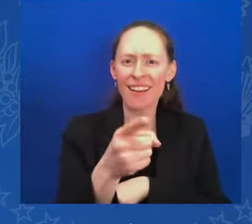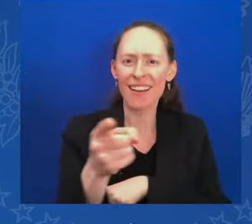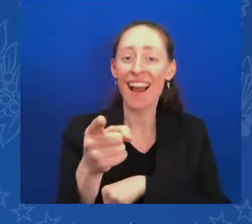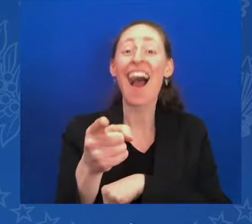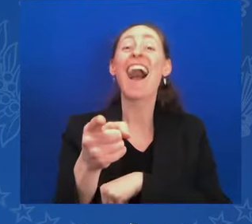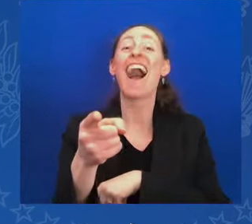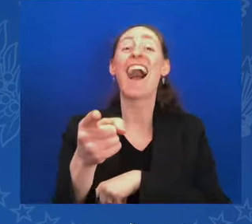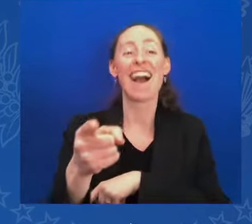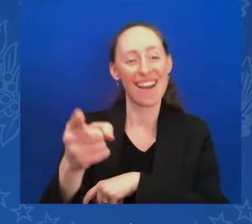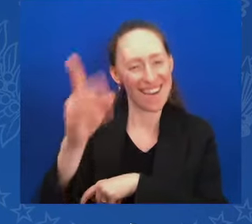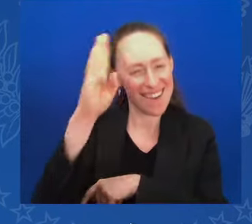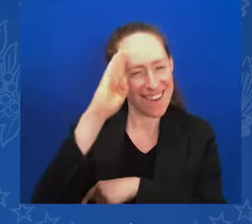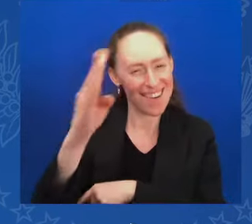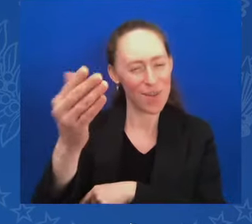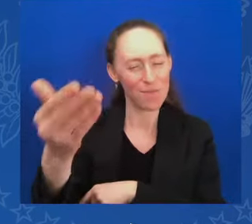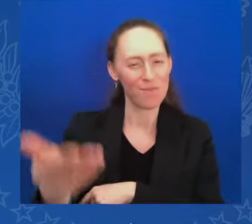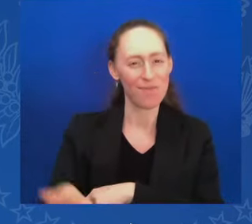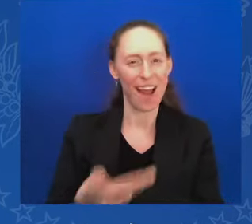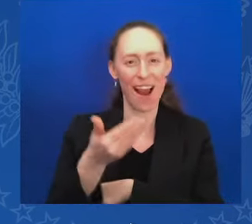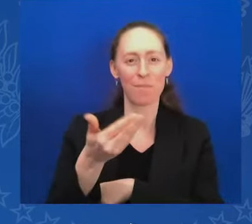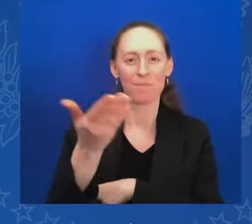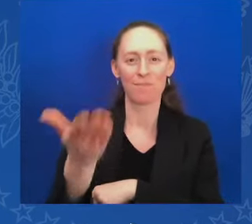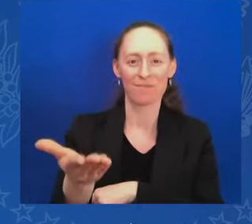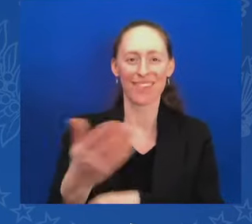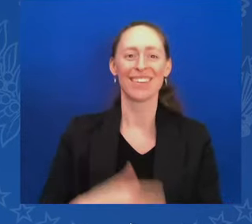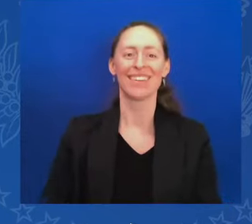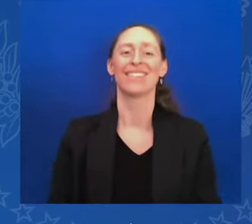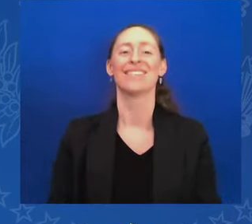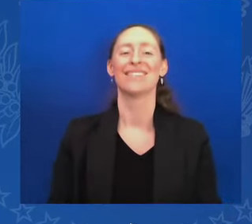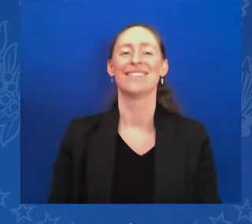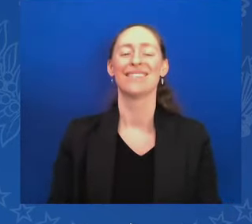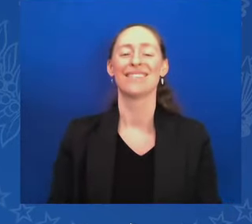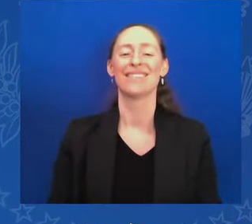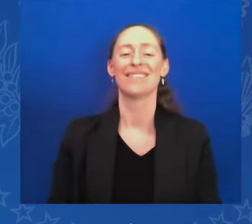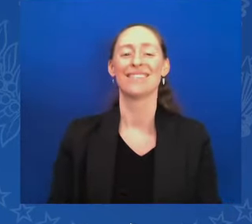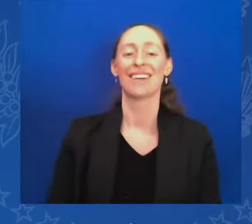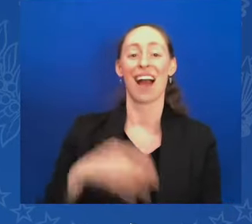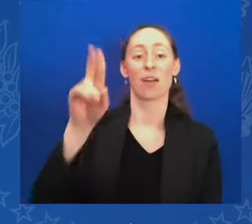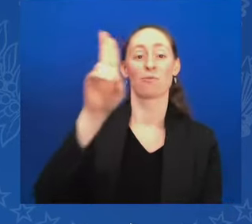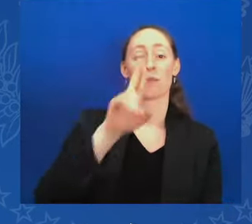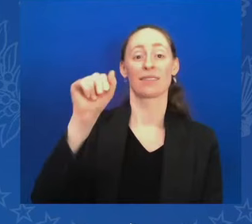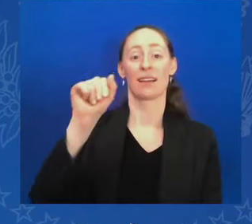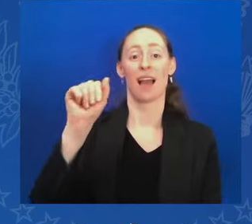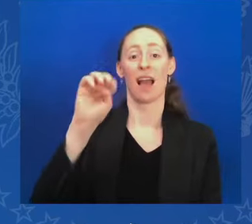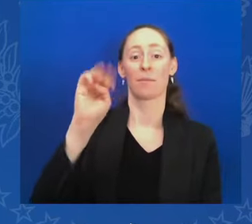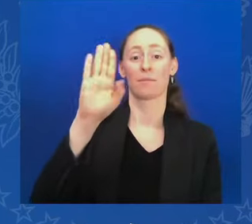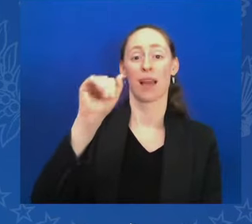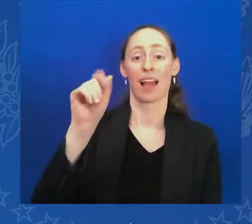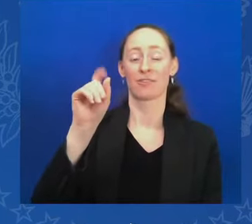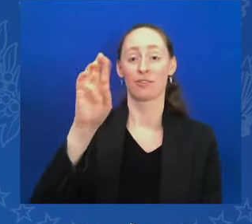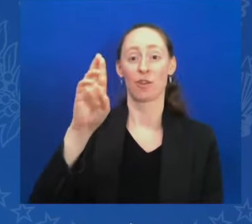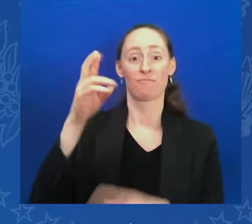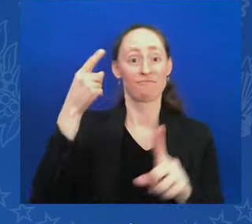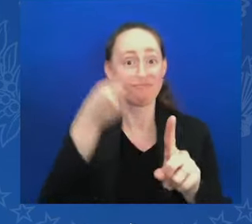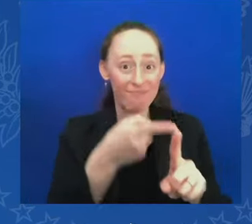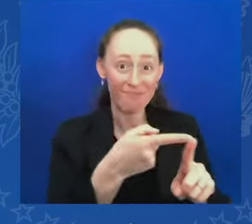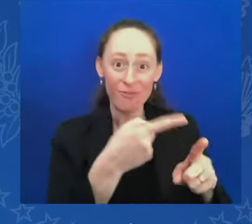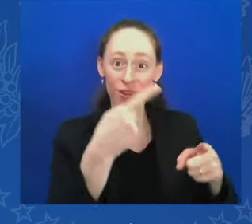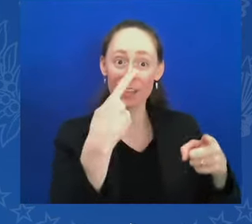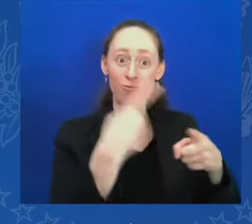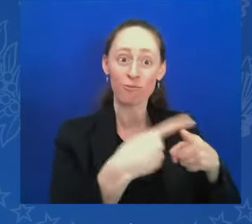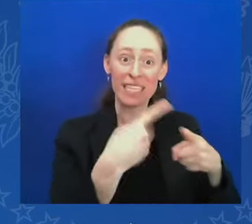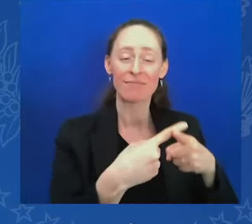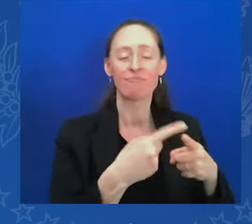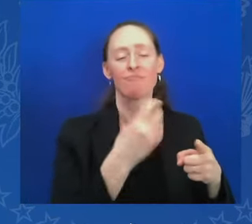As well as the United States Ambassador to Greece, an old friend of mine. I asked him to be the ambassador. I hope he forgives me, but he's doing a great job.